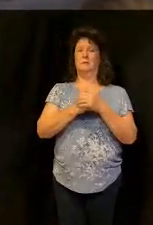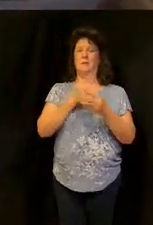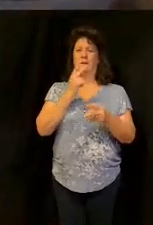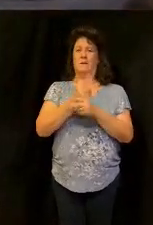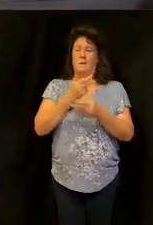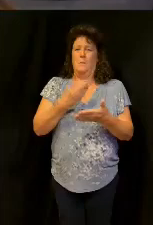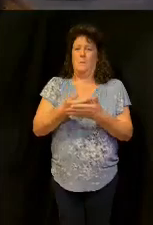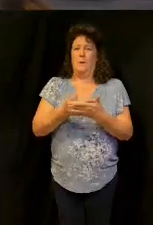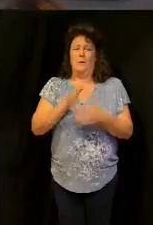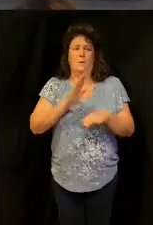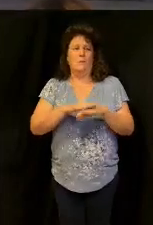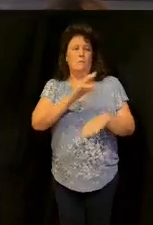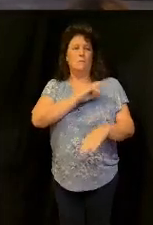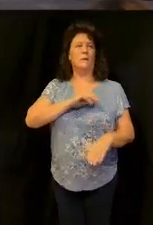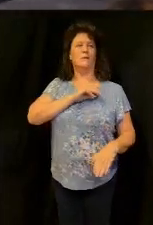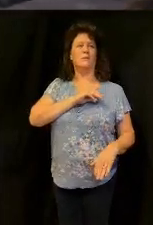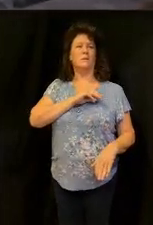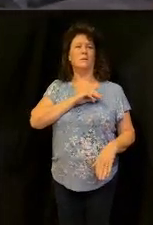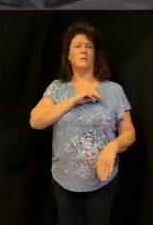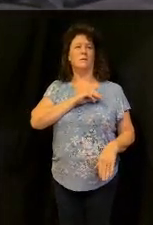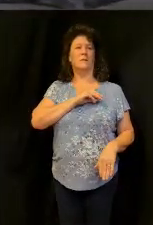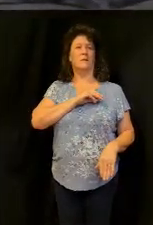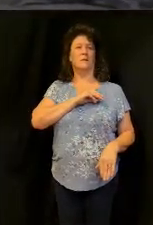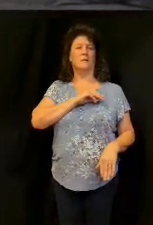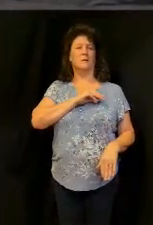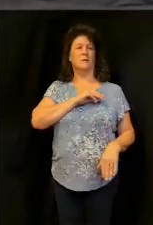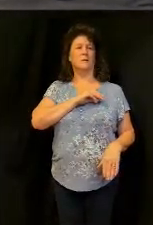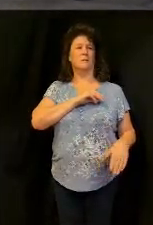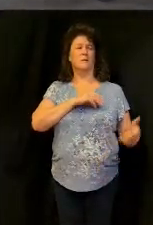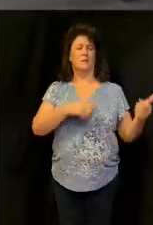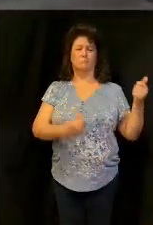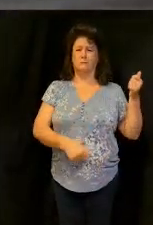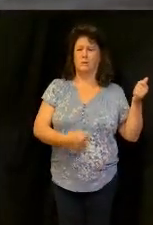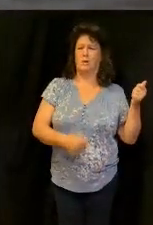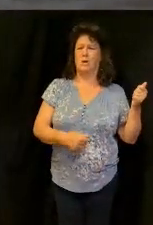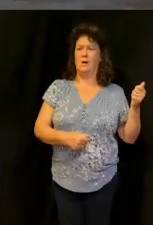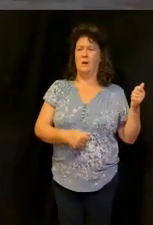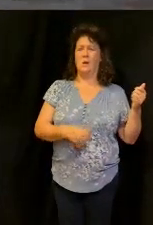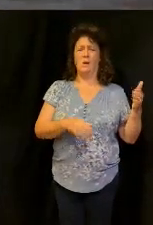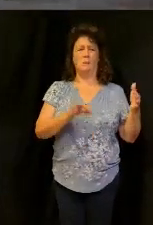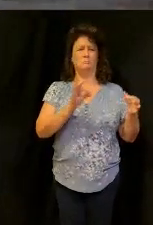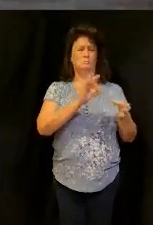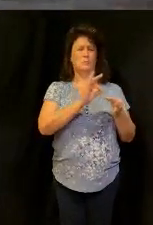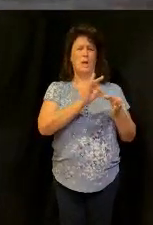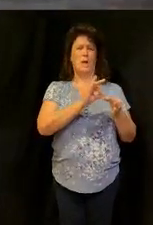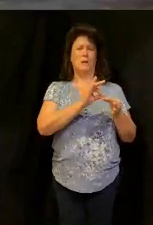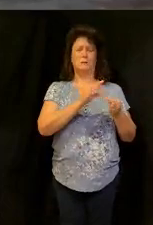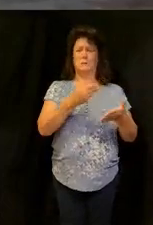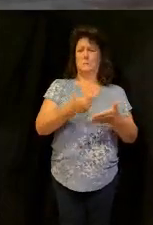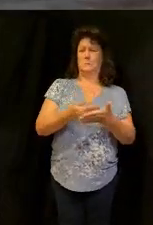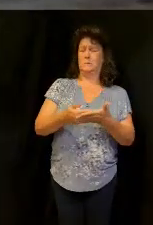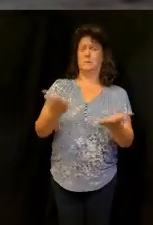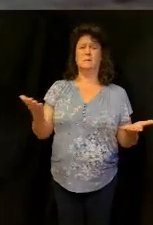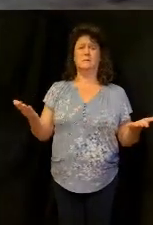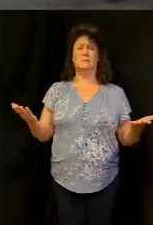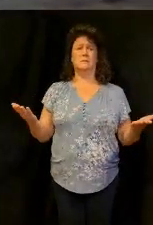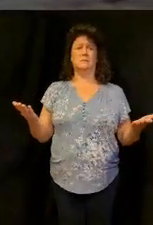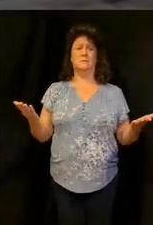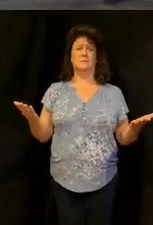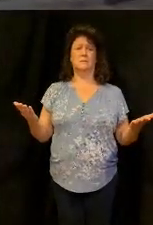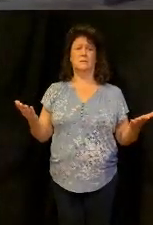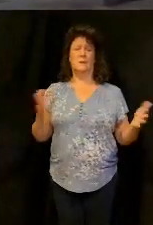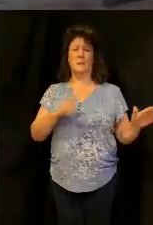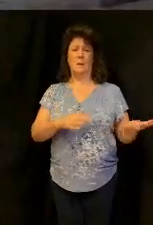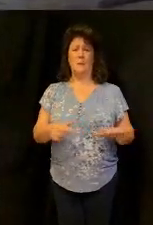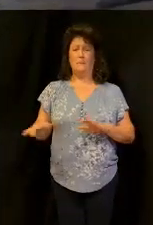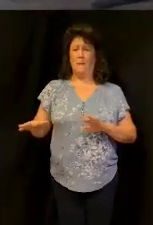but that that that that cost money and that guitar cost money and that rolling piano